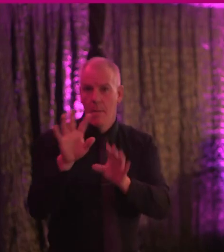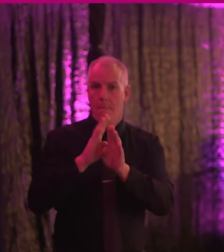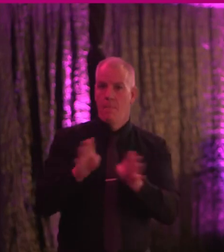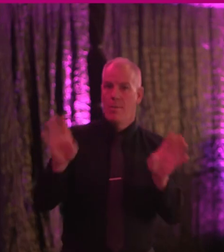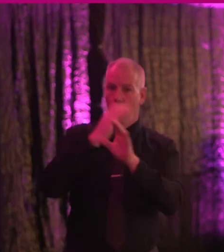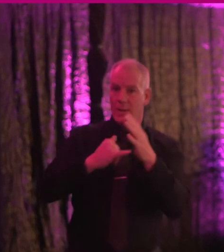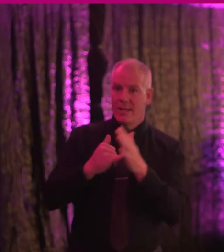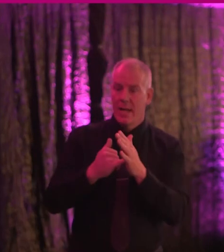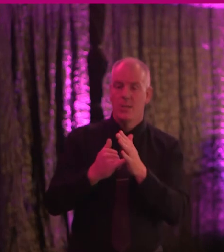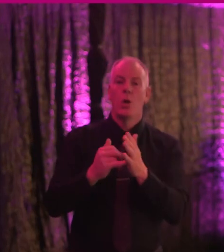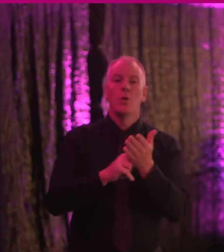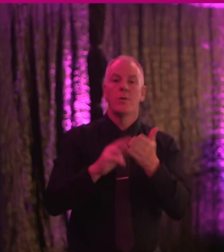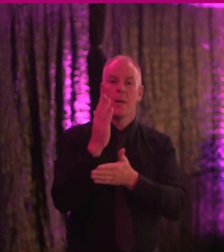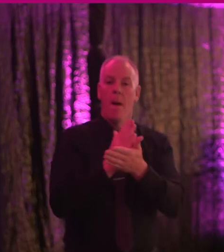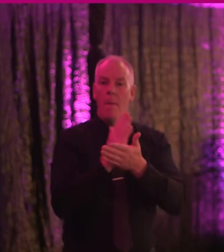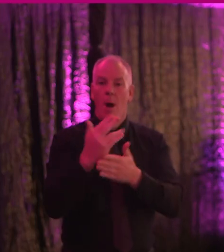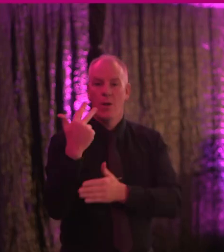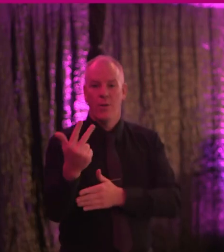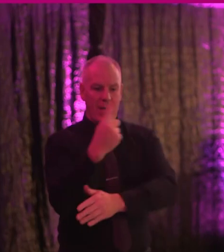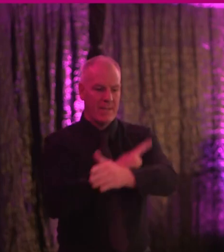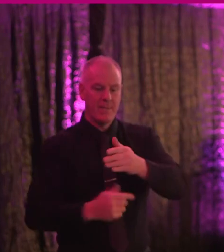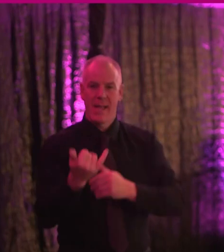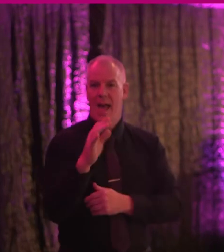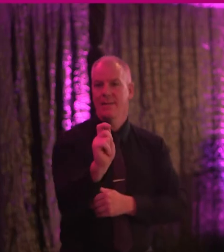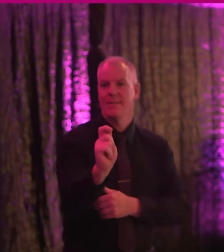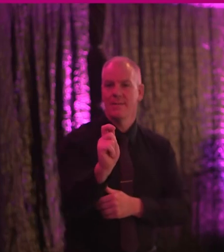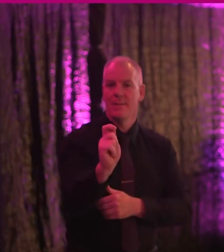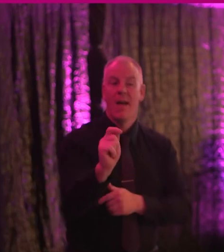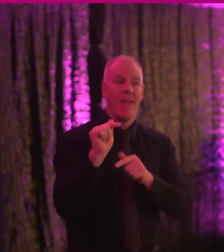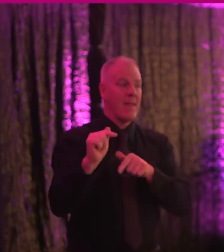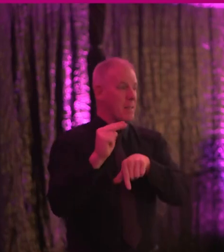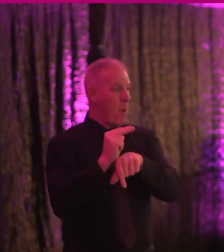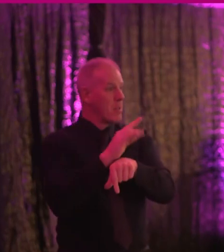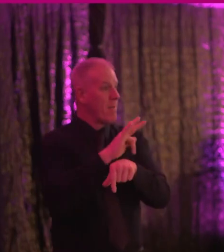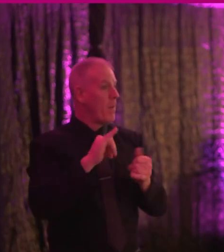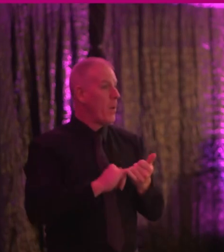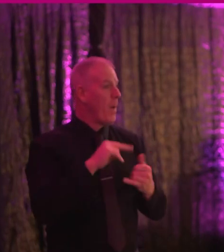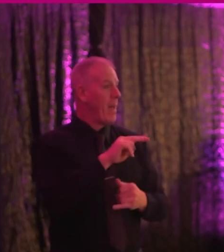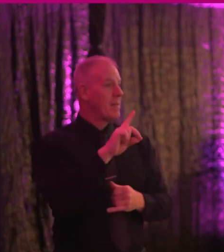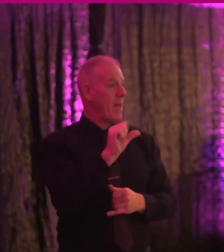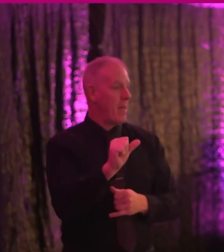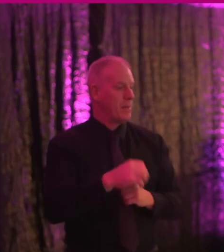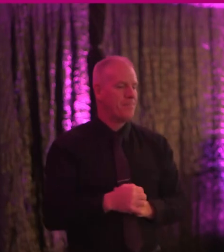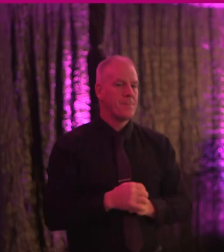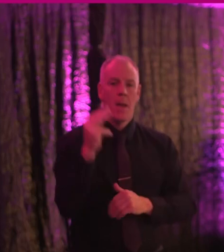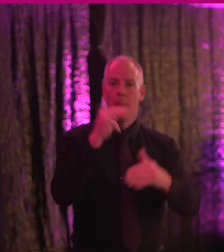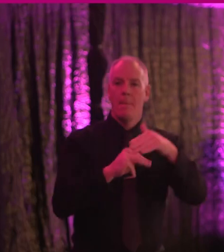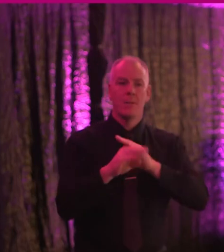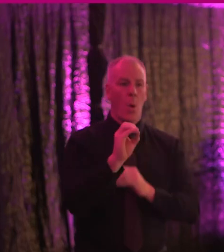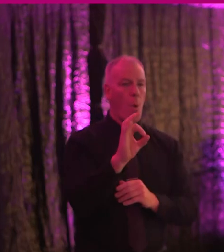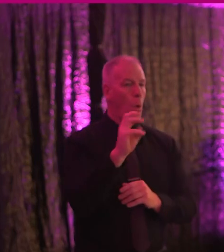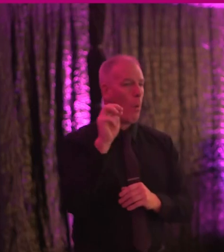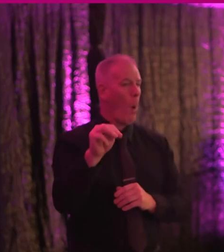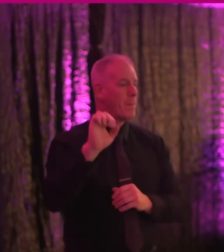bodies under Part 3 of the Disability Act, which is also monitored by the NDA. Minister O'Gorman last year